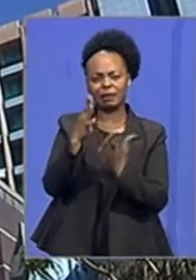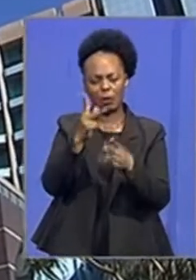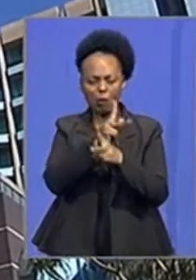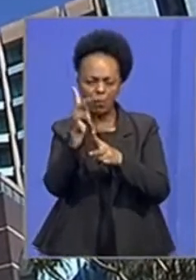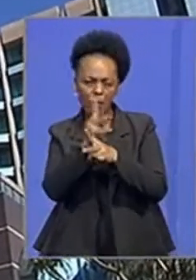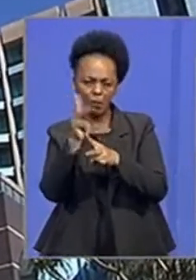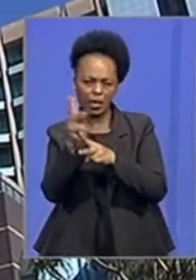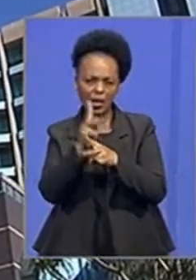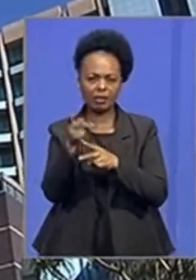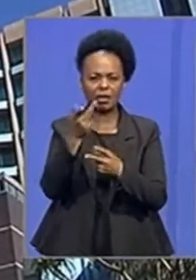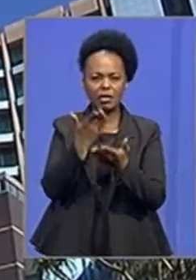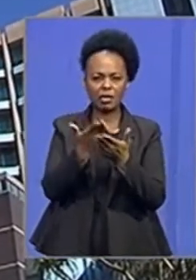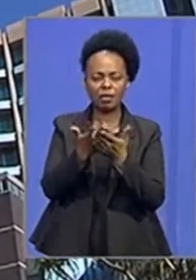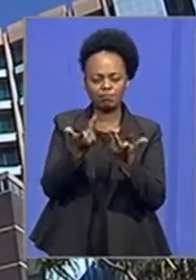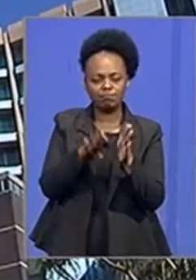country.